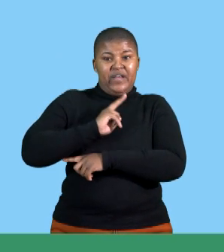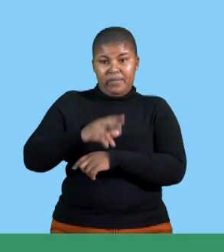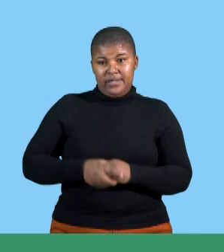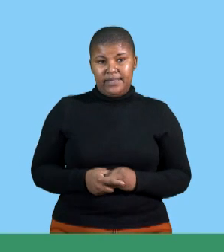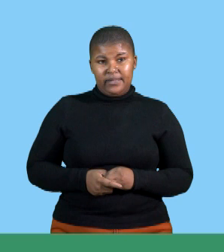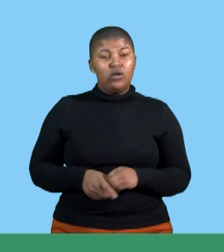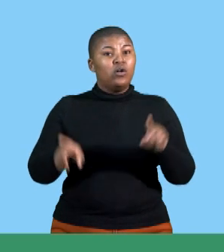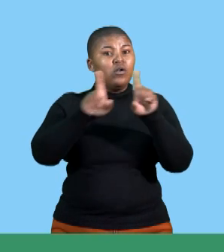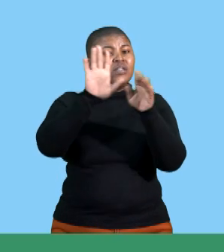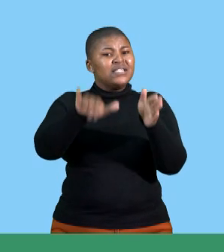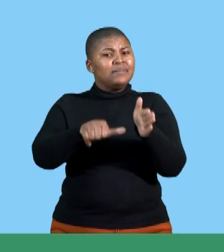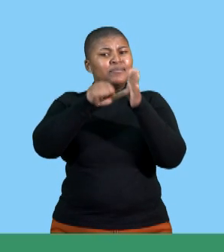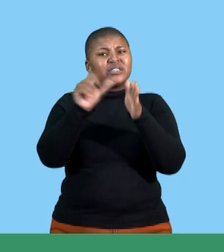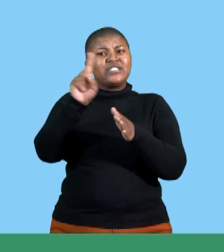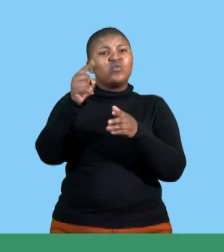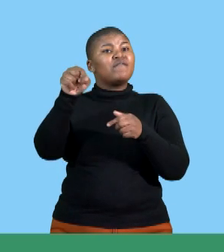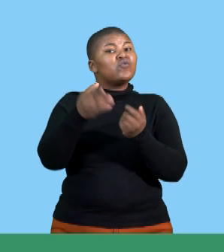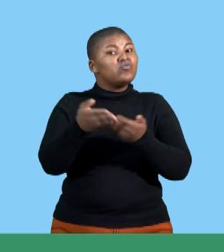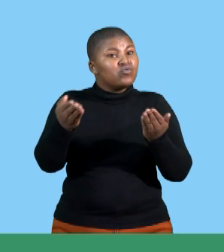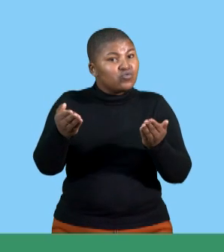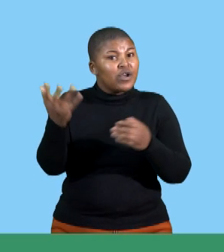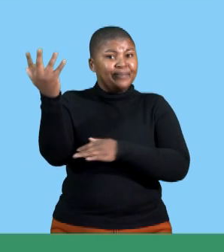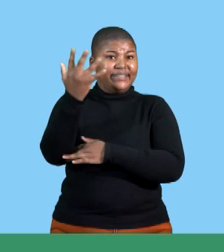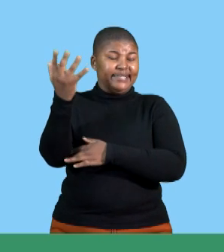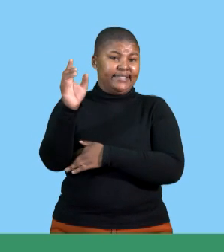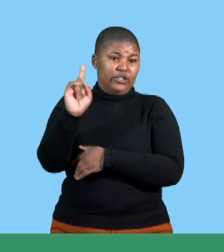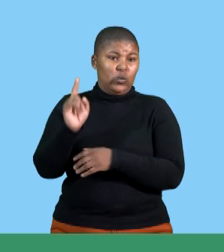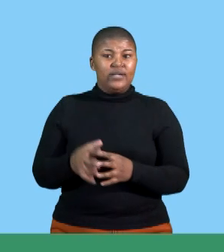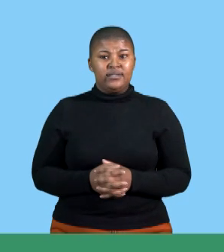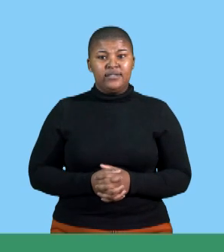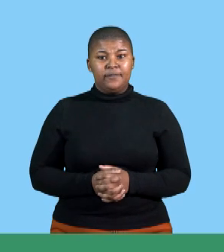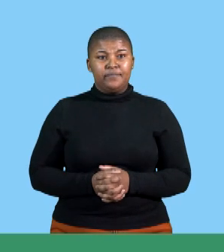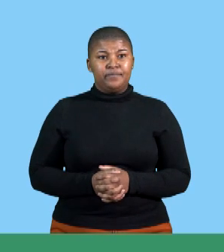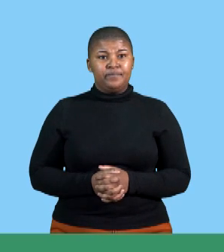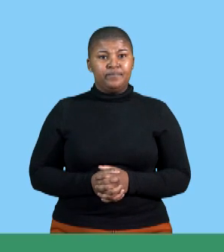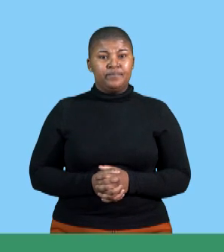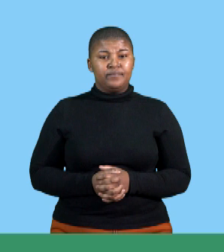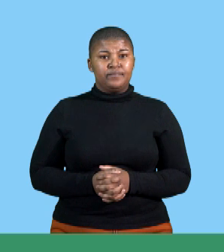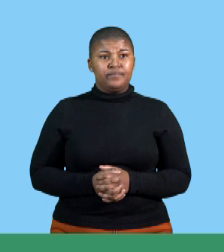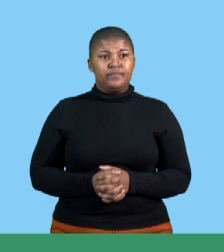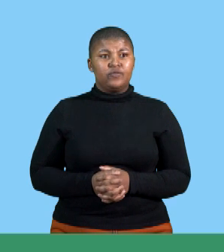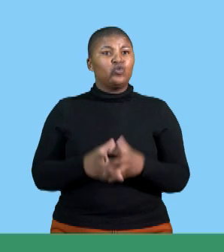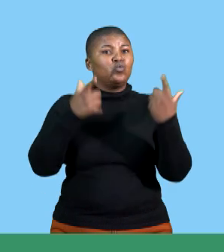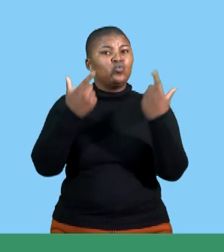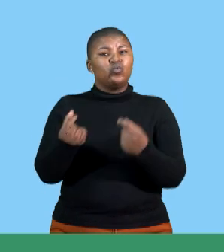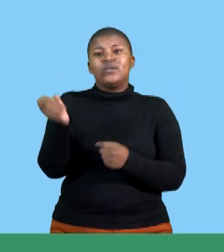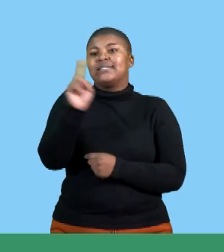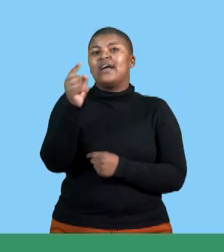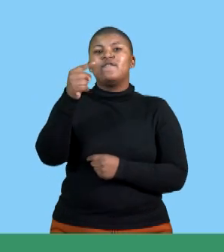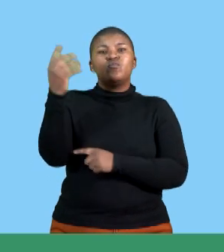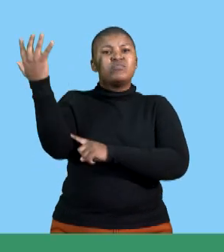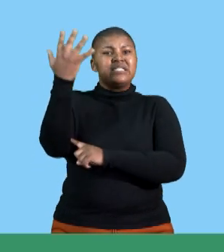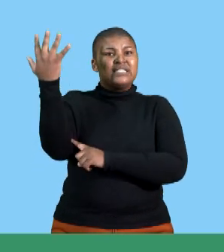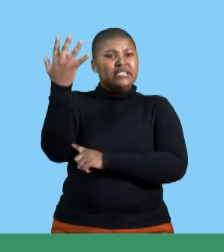preparing what are the things that are important from you as a presenter so um what did riboni do in preparation